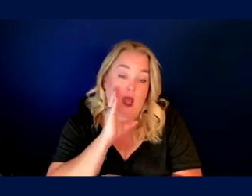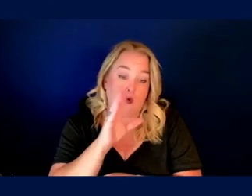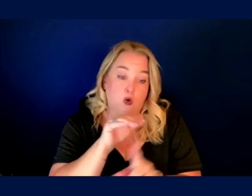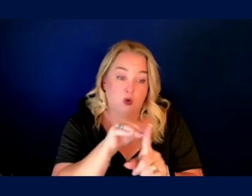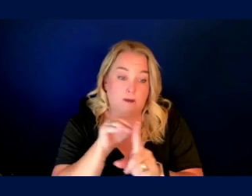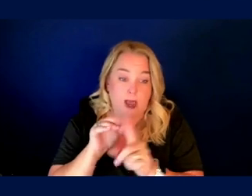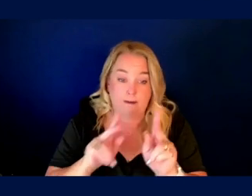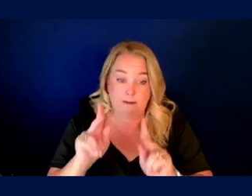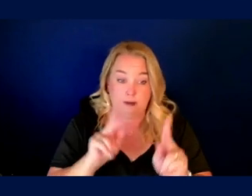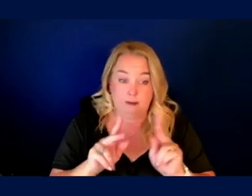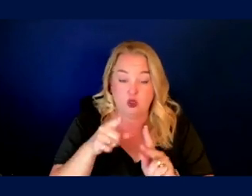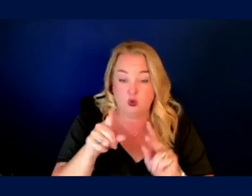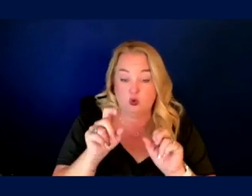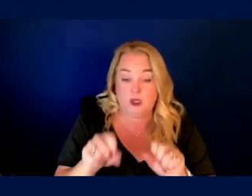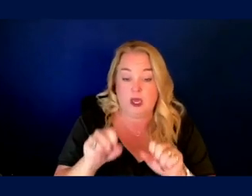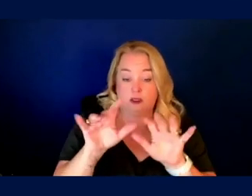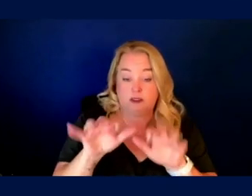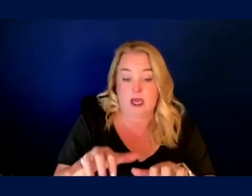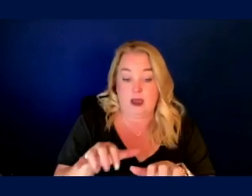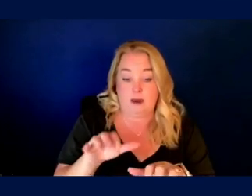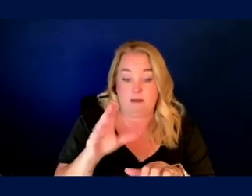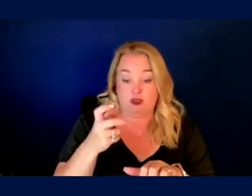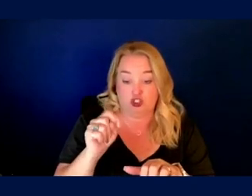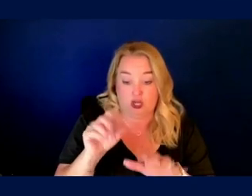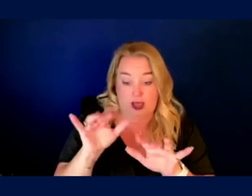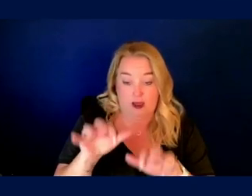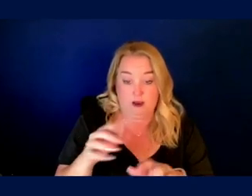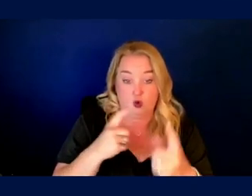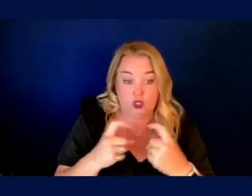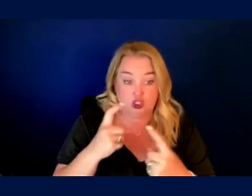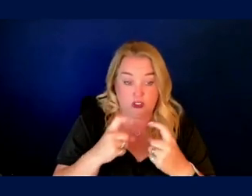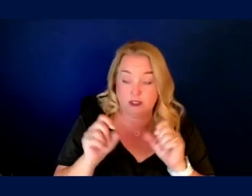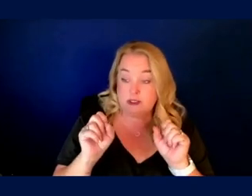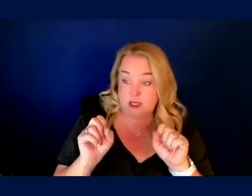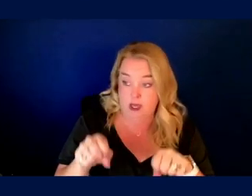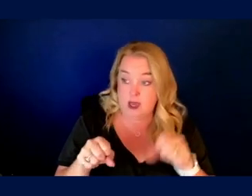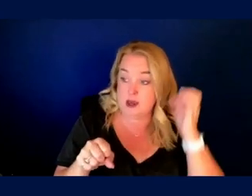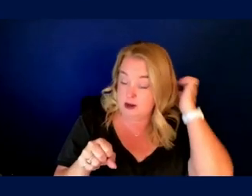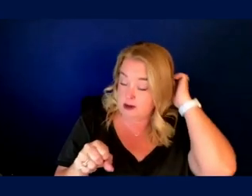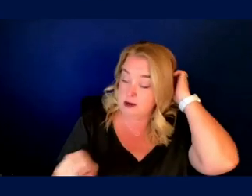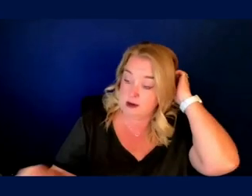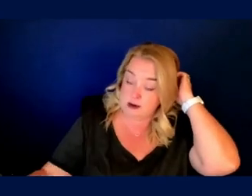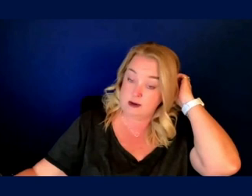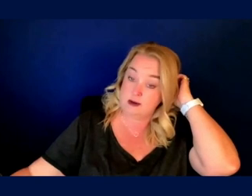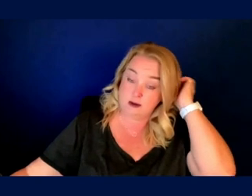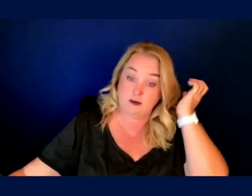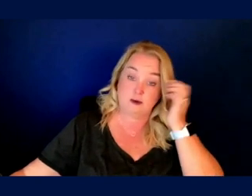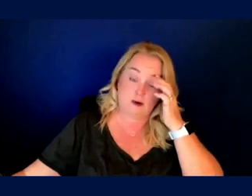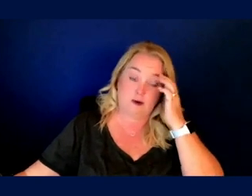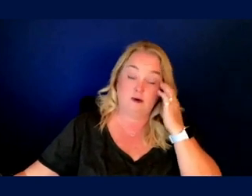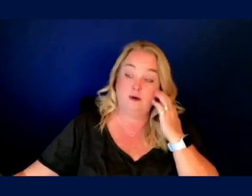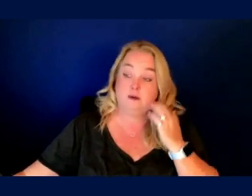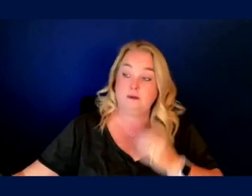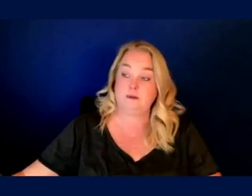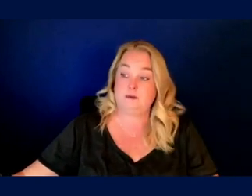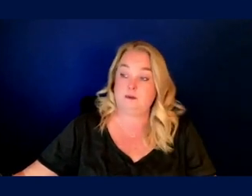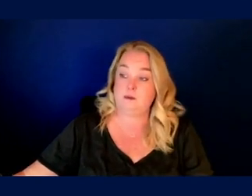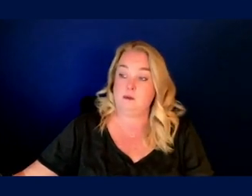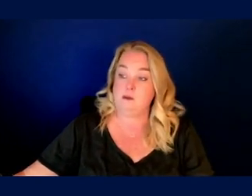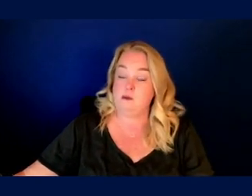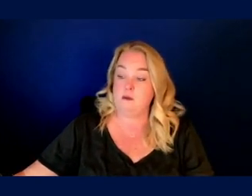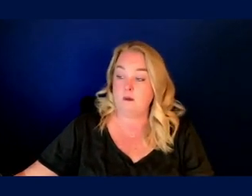people that they can put their questions into the chat, uh, section on the, uh, on the zoom